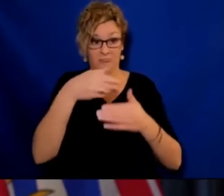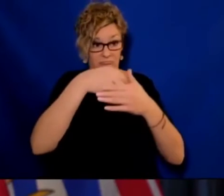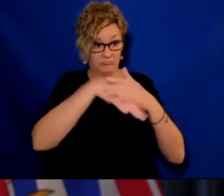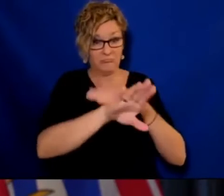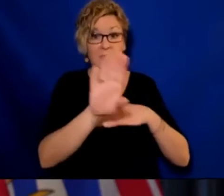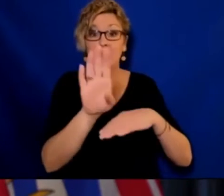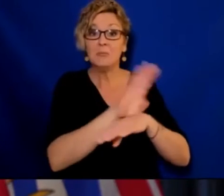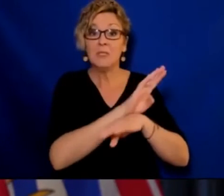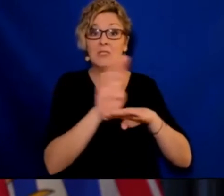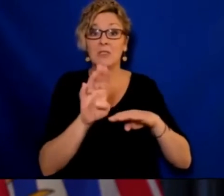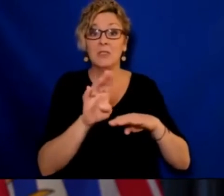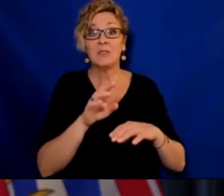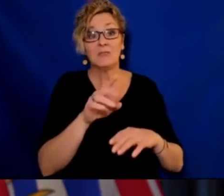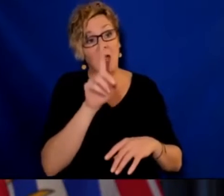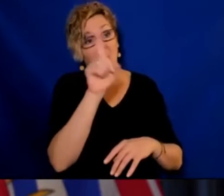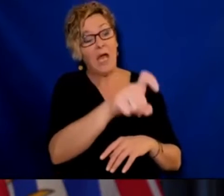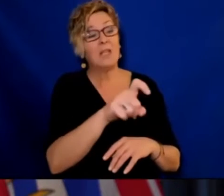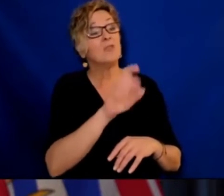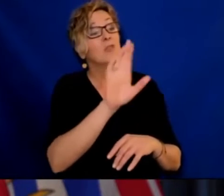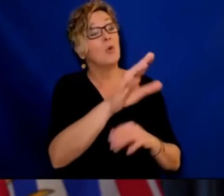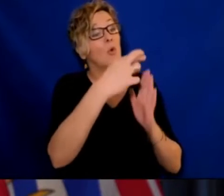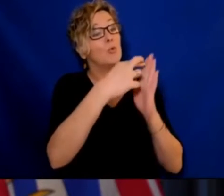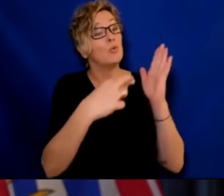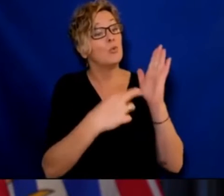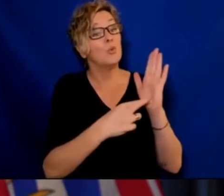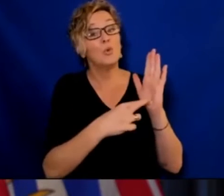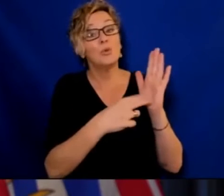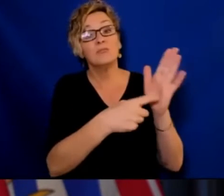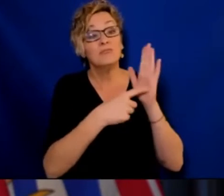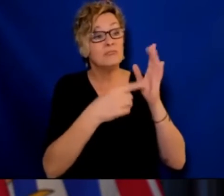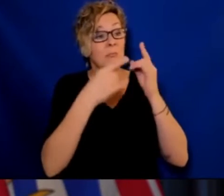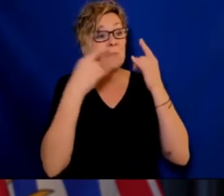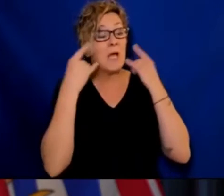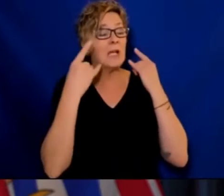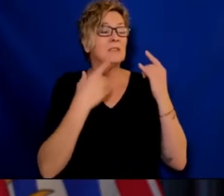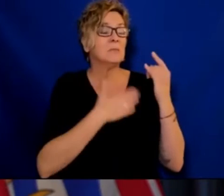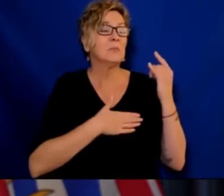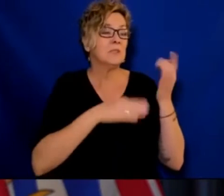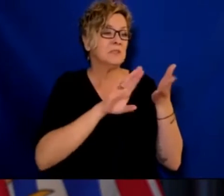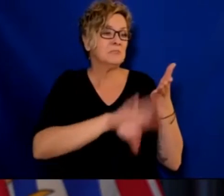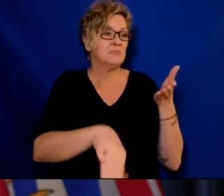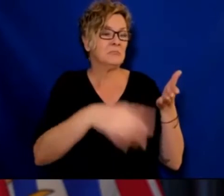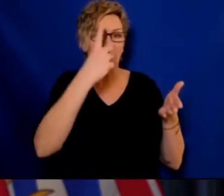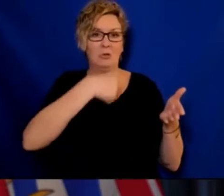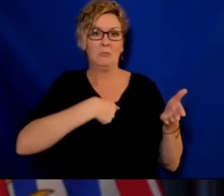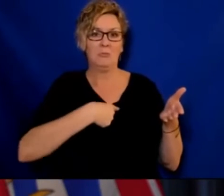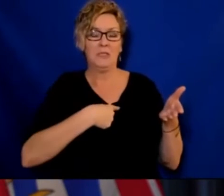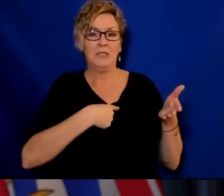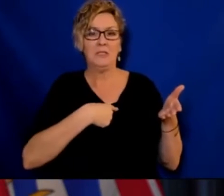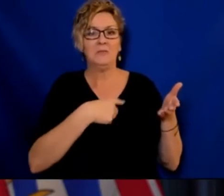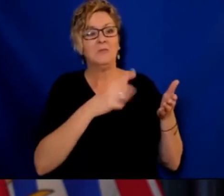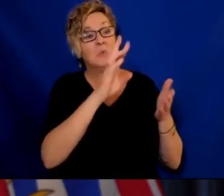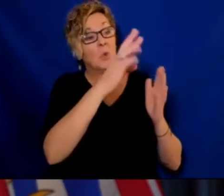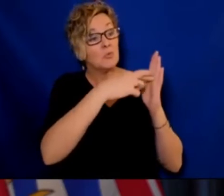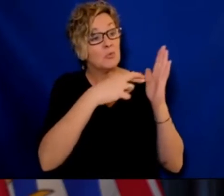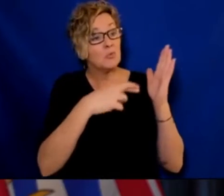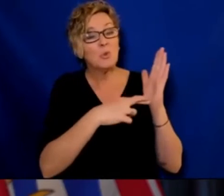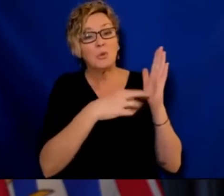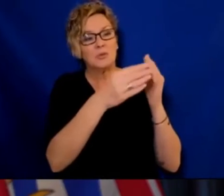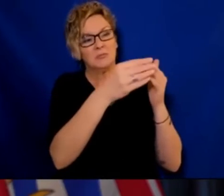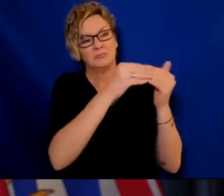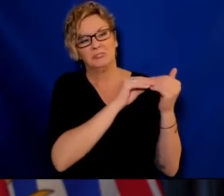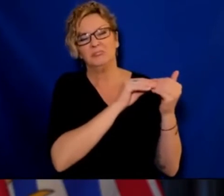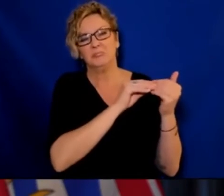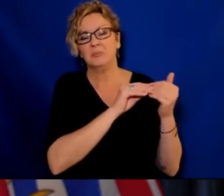should you expect them to bend the COVID-19 rules for you. All of us need to pay attention to this, whether we work in